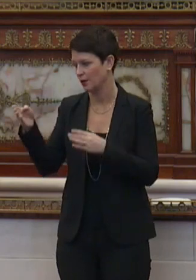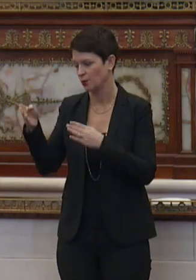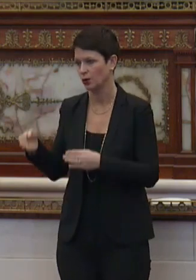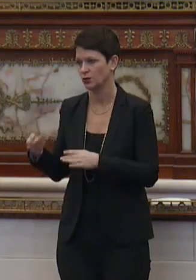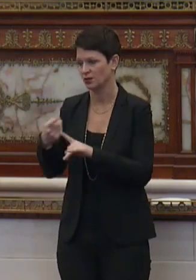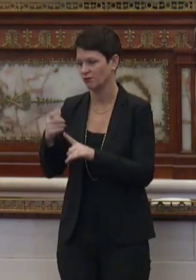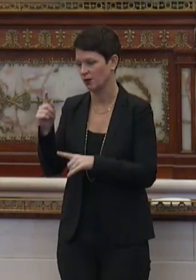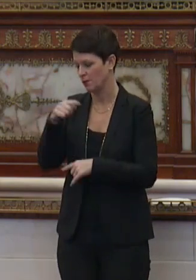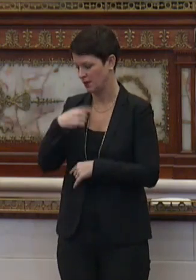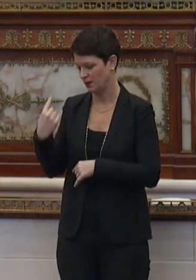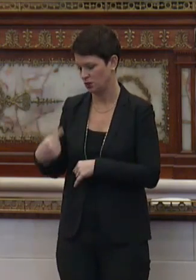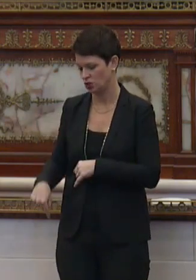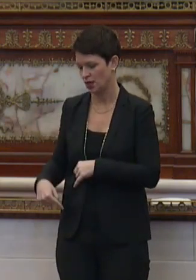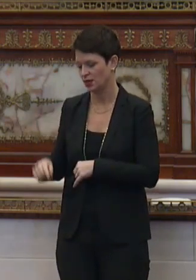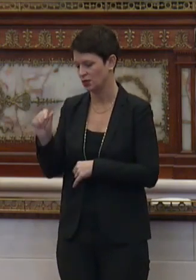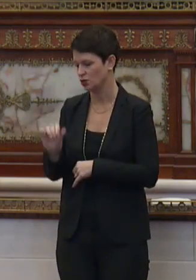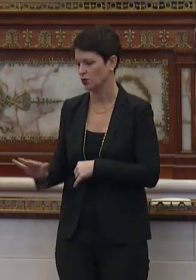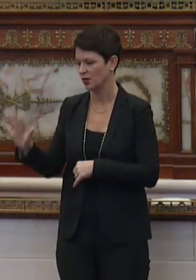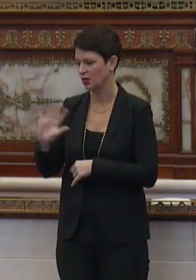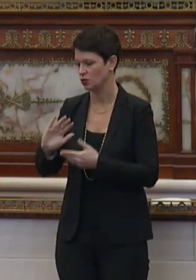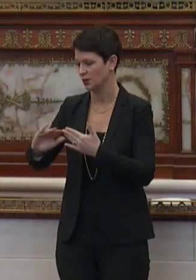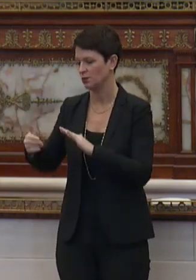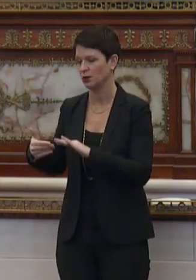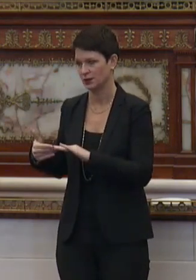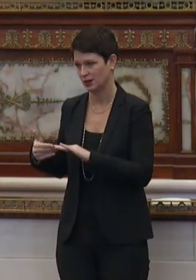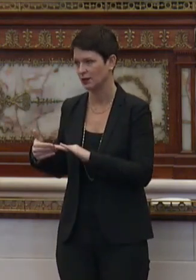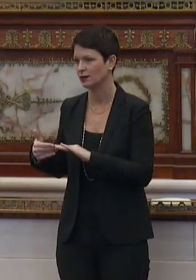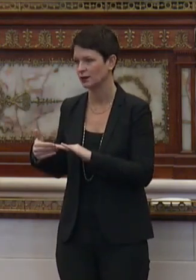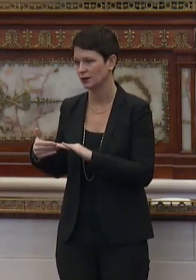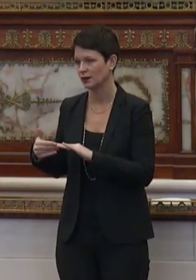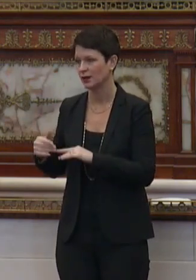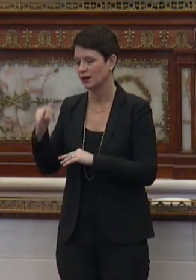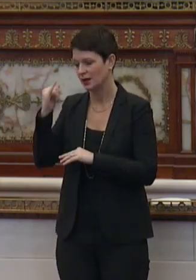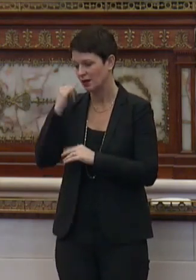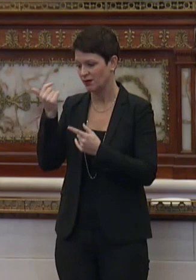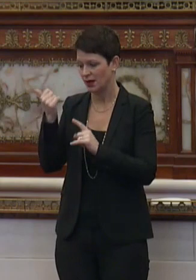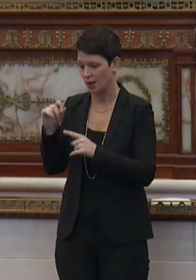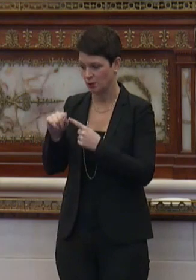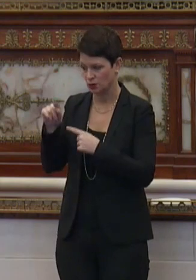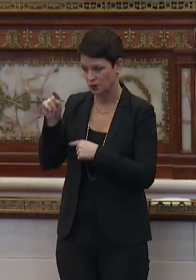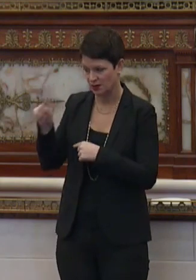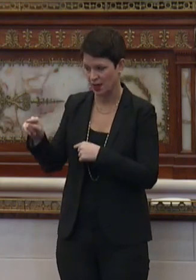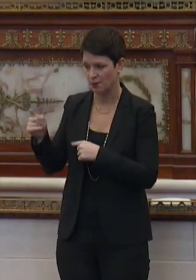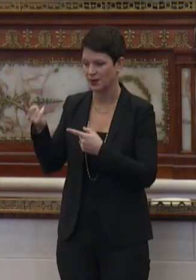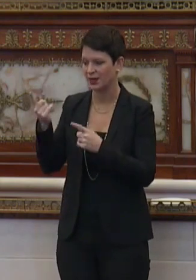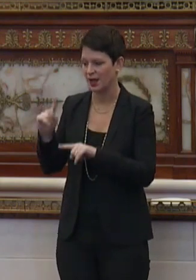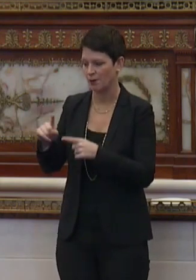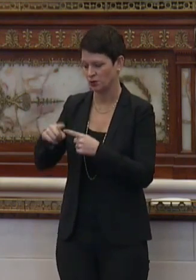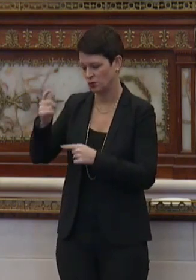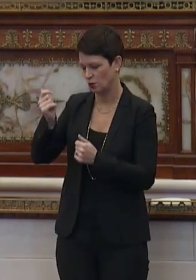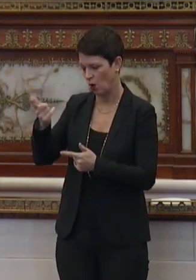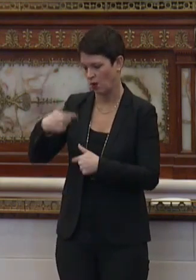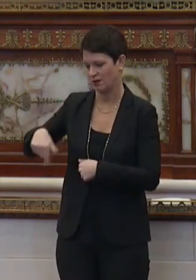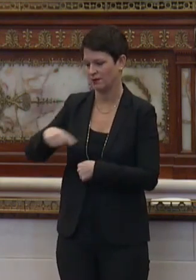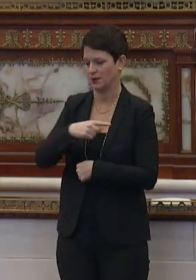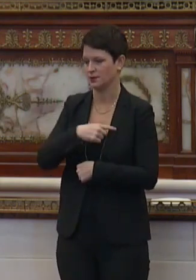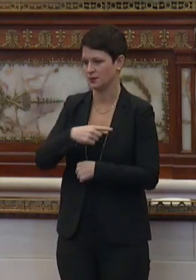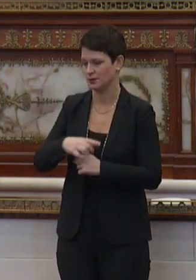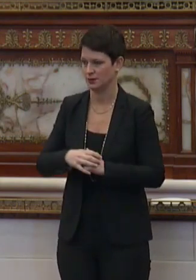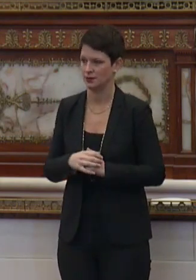the Chinese or Asian community that if it's done to them, it is done to all of us.